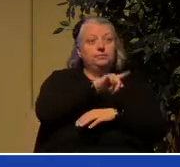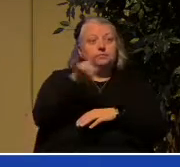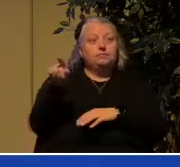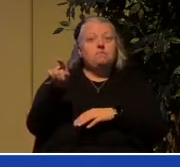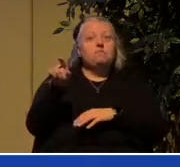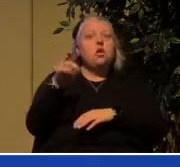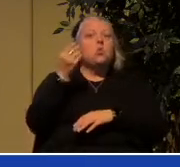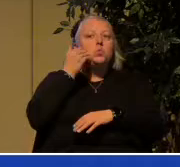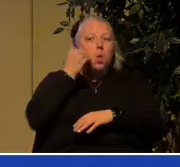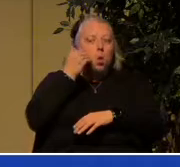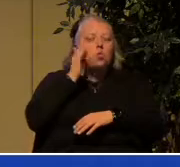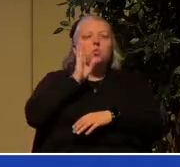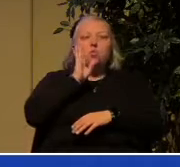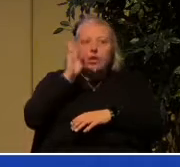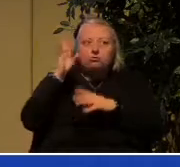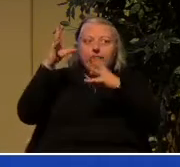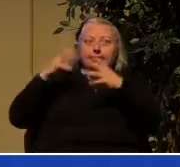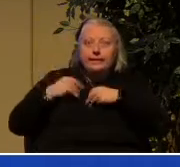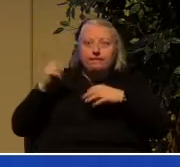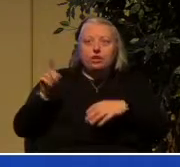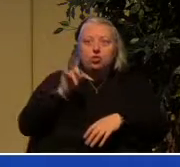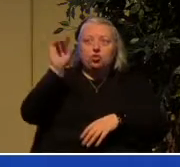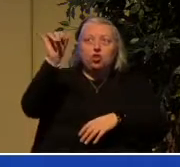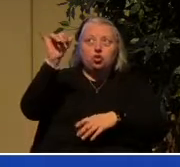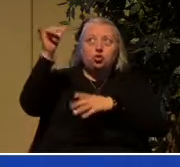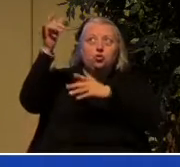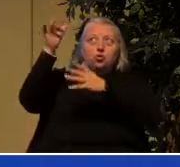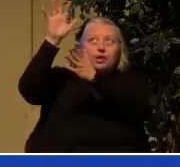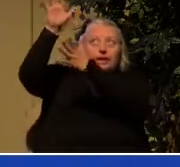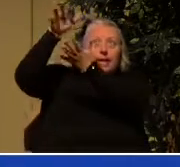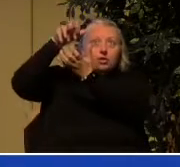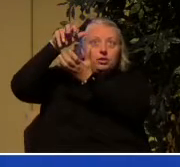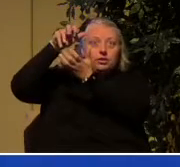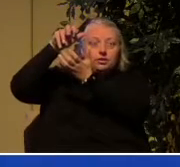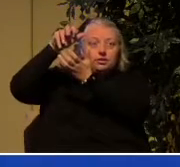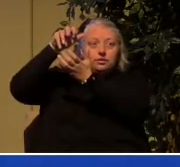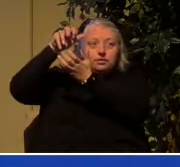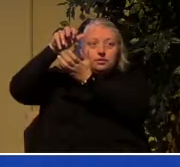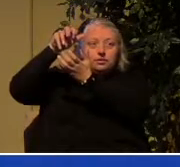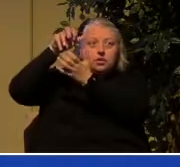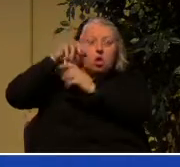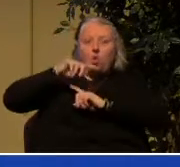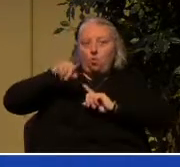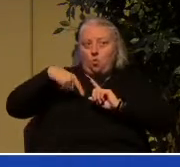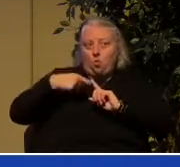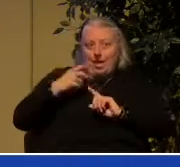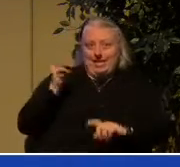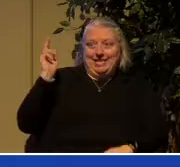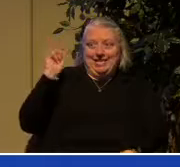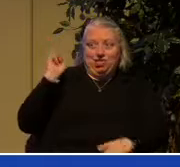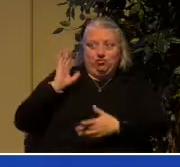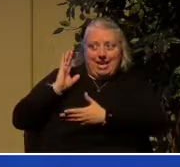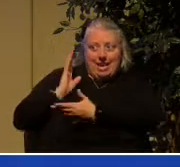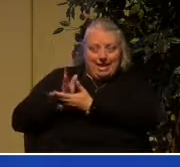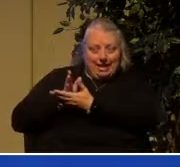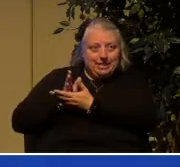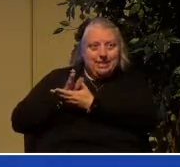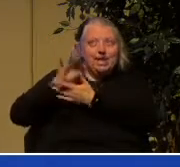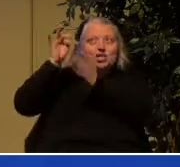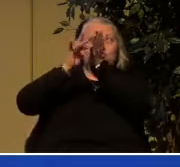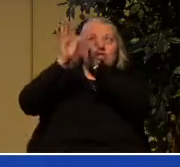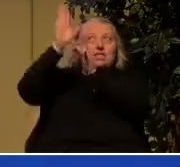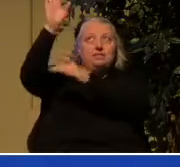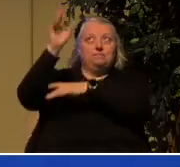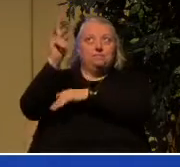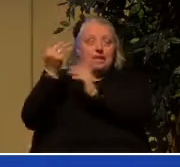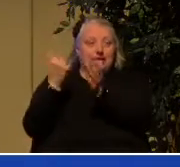inheritance which will come to its ultimate fulfillment of course when history ends and Jesus comes again and he establishes his